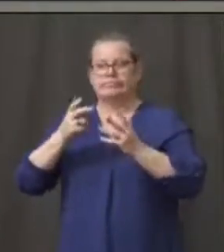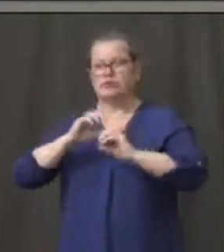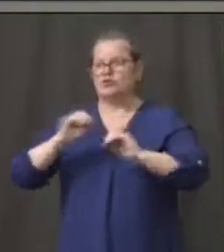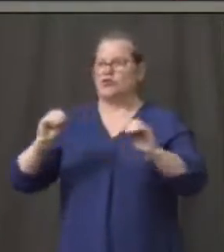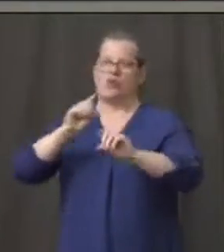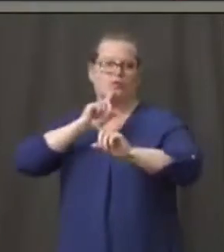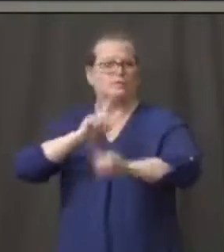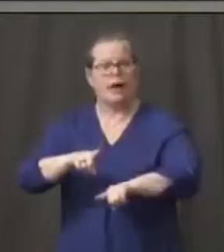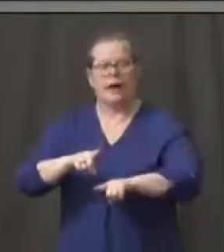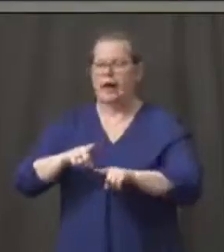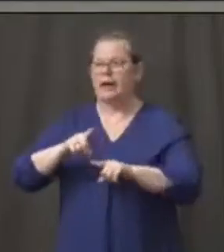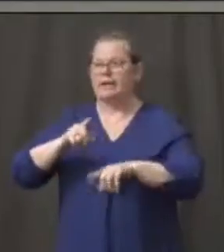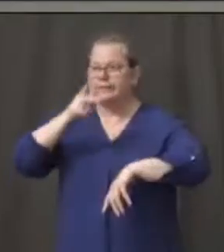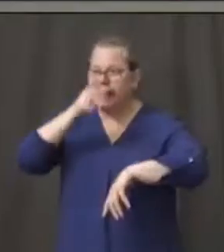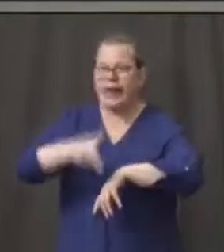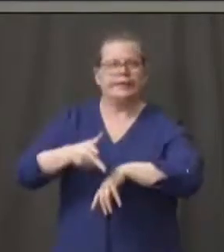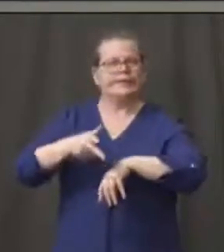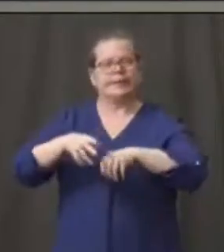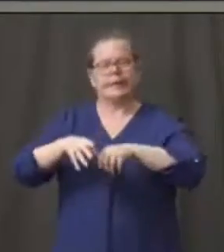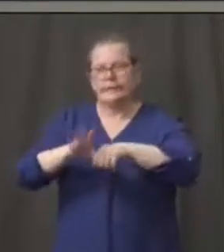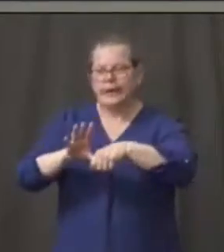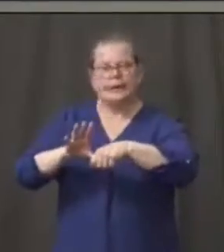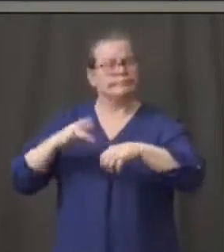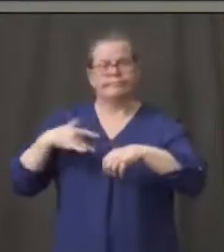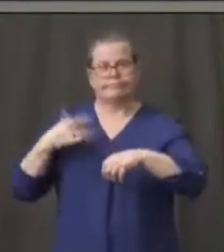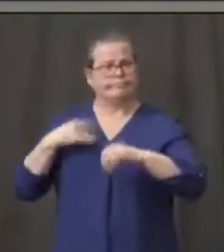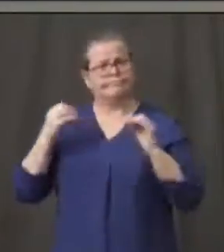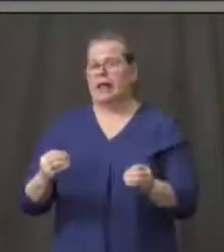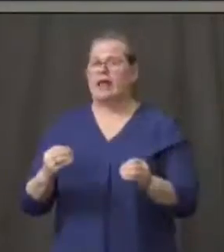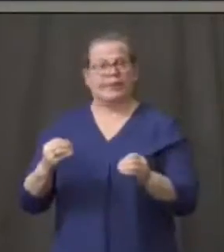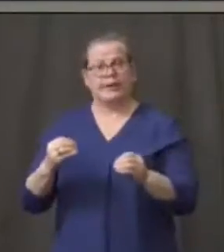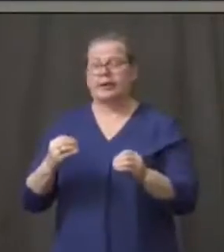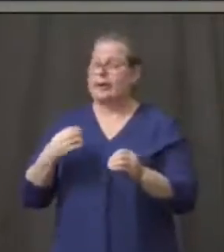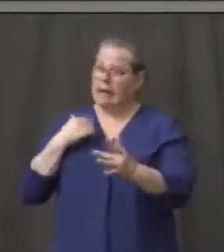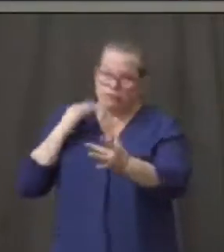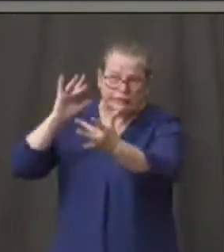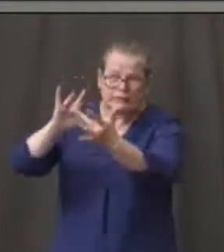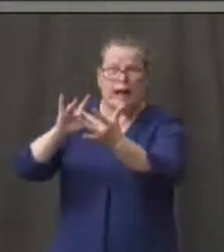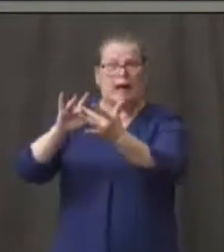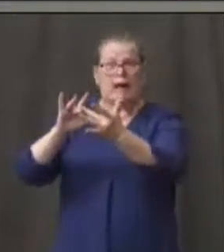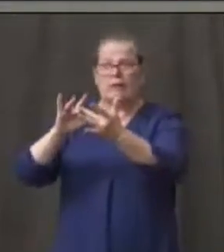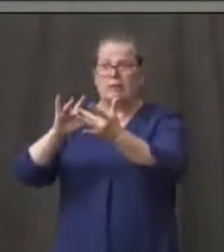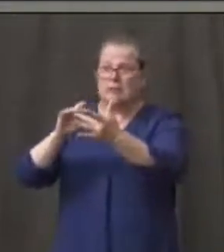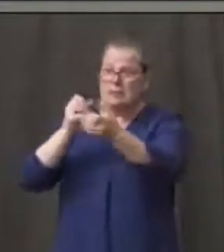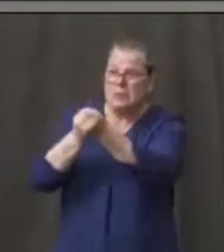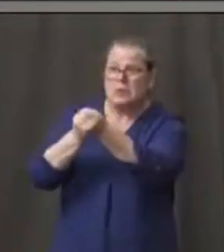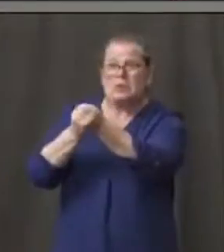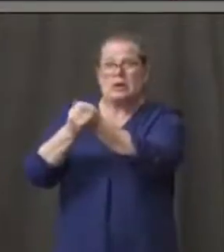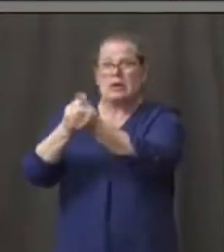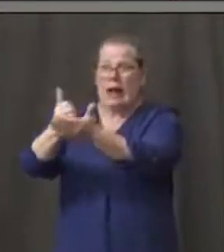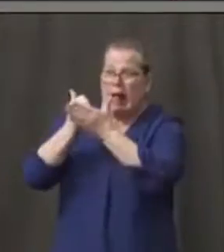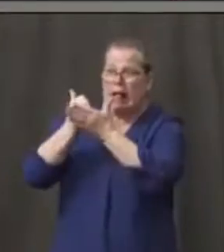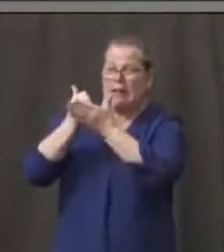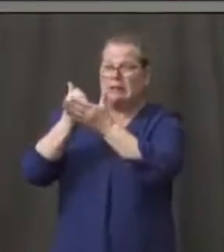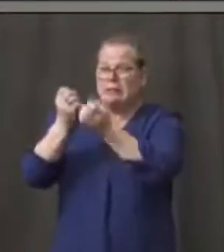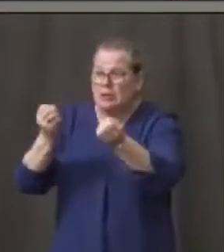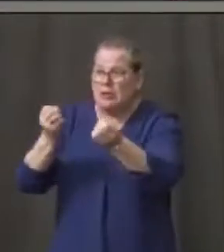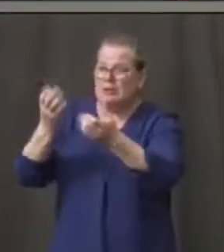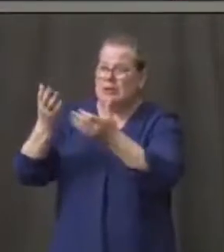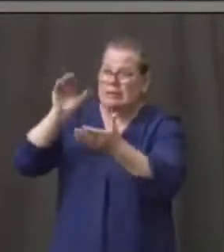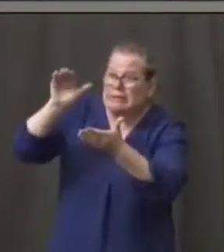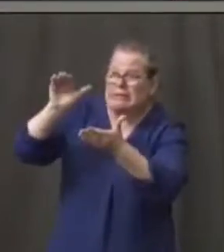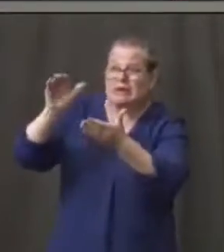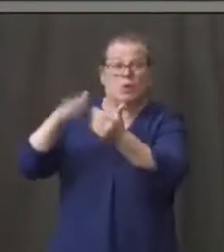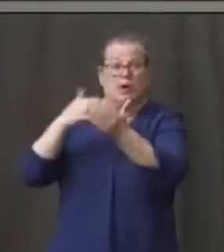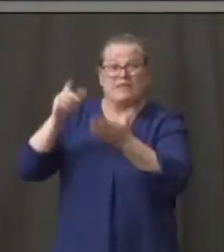for help, for guidance, for support, for equipment, whatever we needed. It was always there. You know, it's easy to